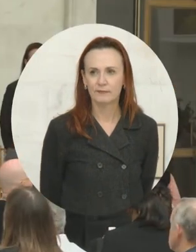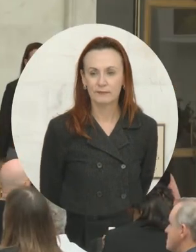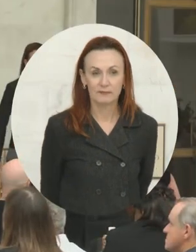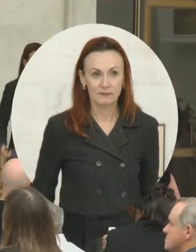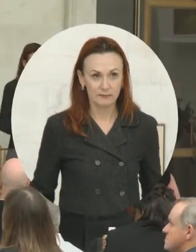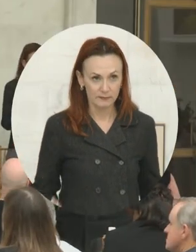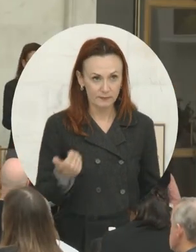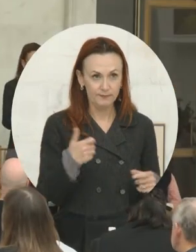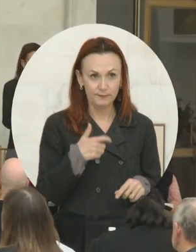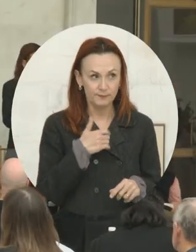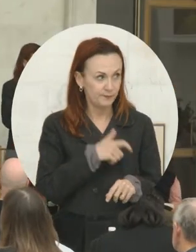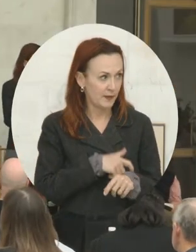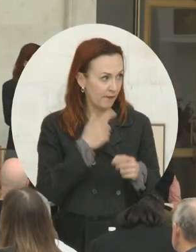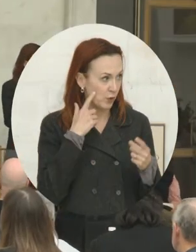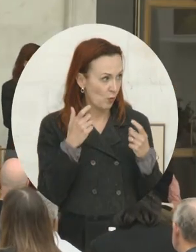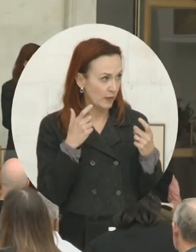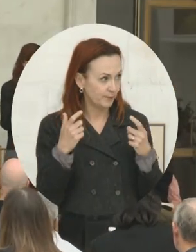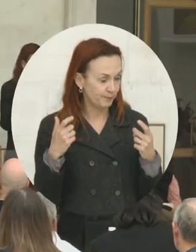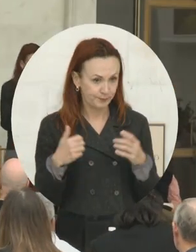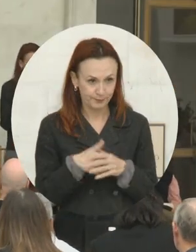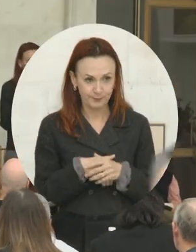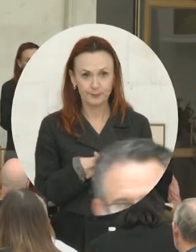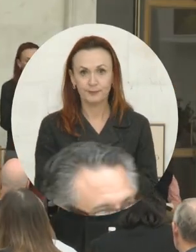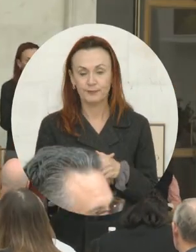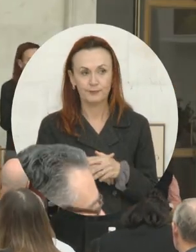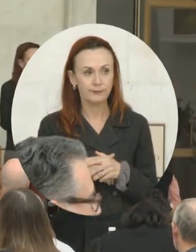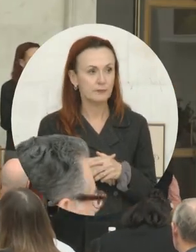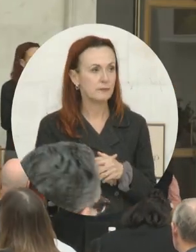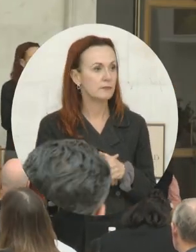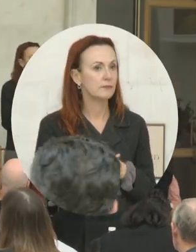take questions. Please, yes. Any questions for my esteemed colleague?